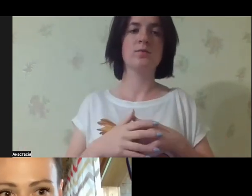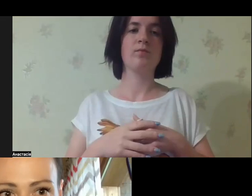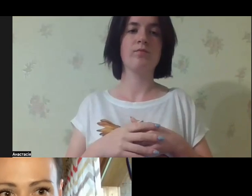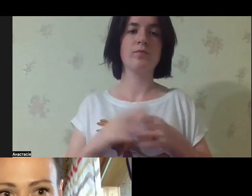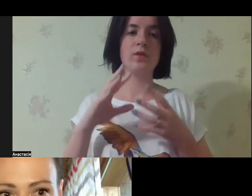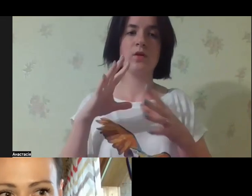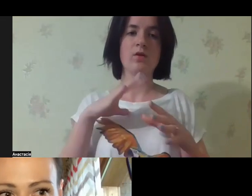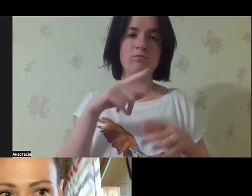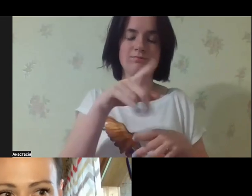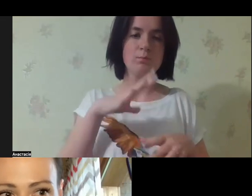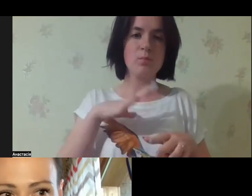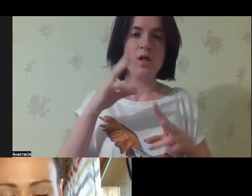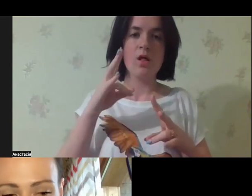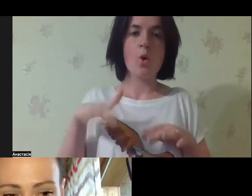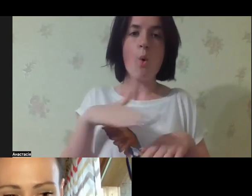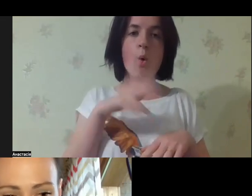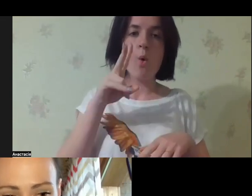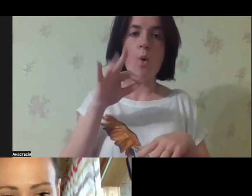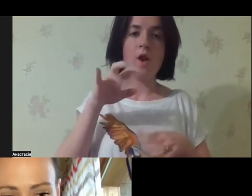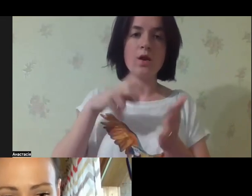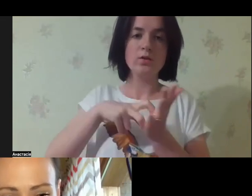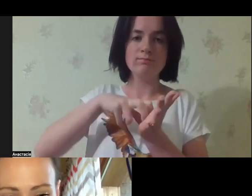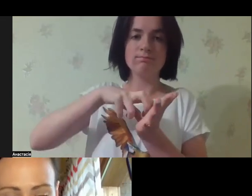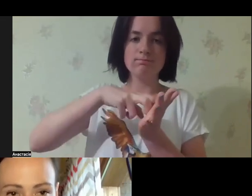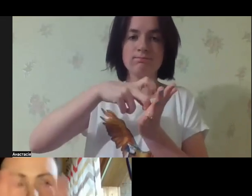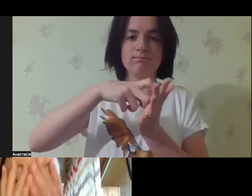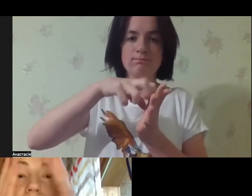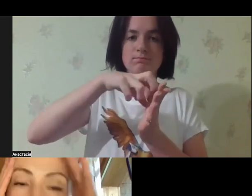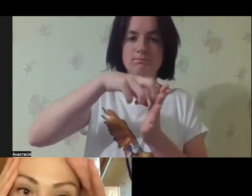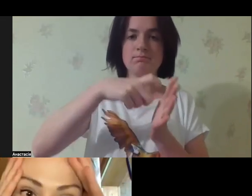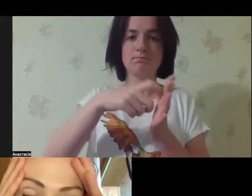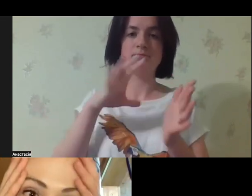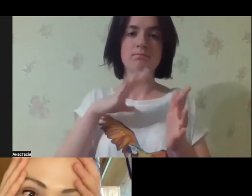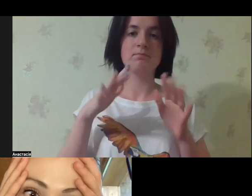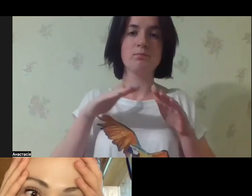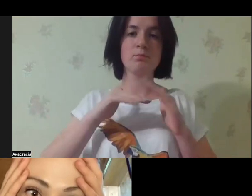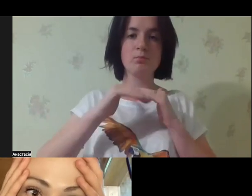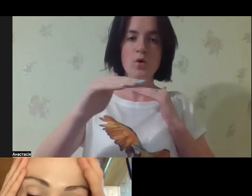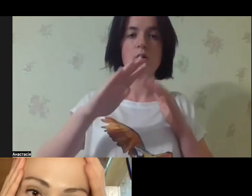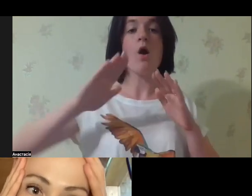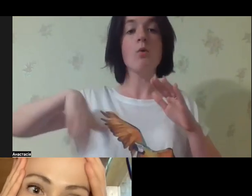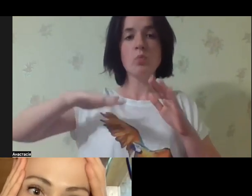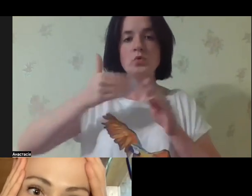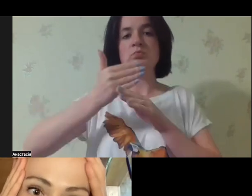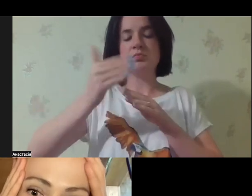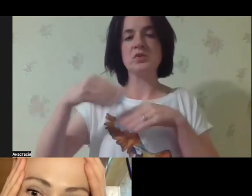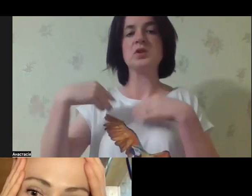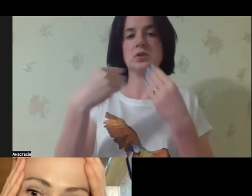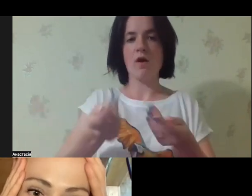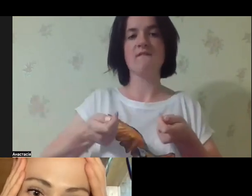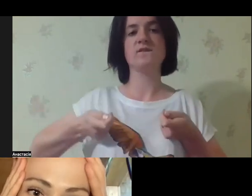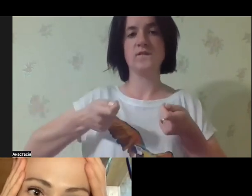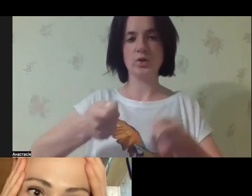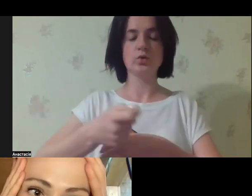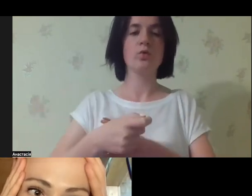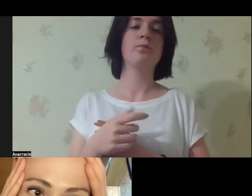the wheelchairs and I was crawling. So my legs were always dirty and